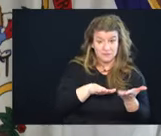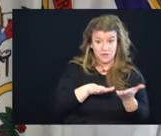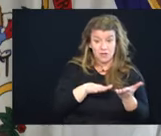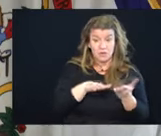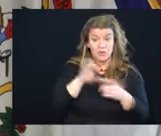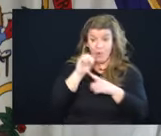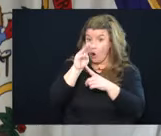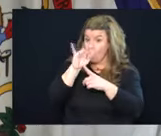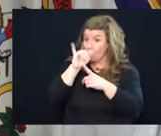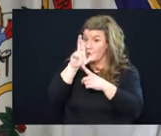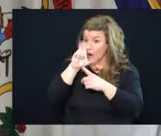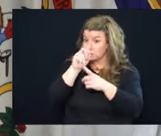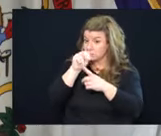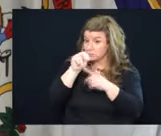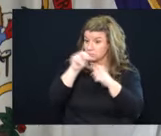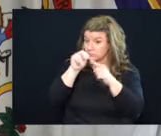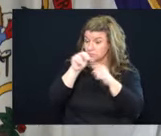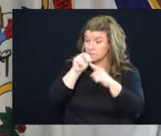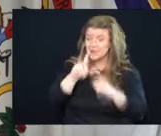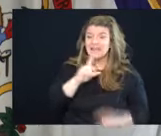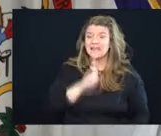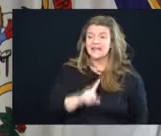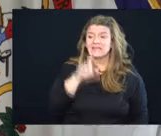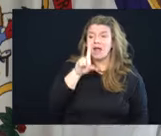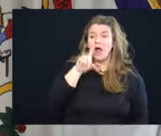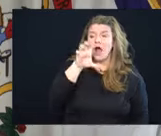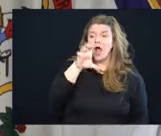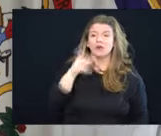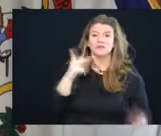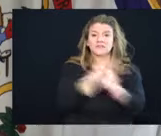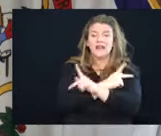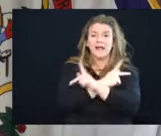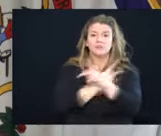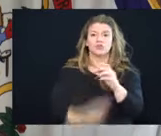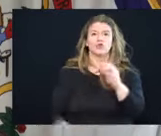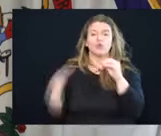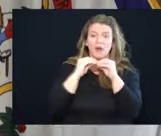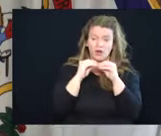virus is a hundred times greater